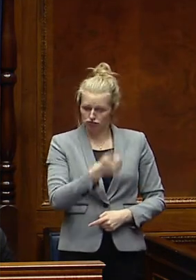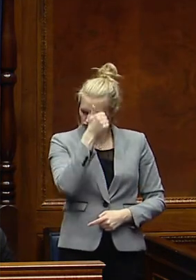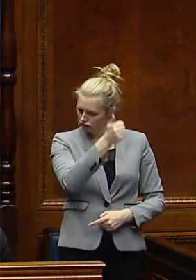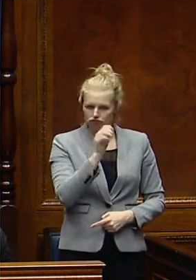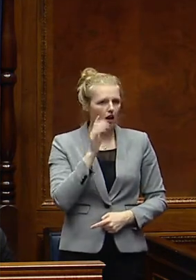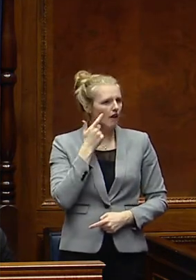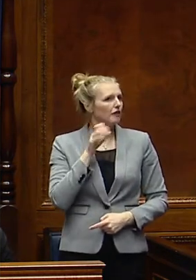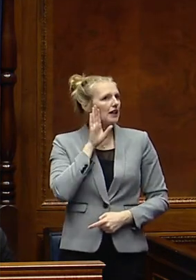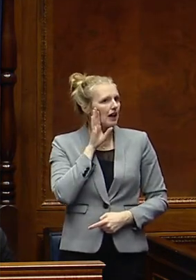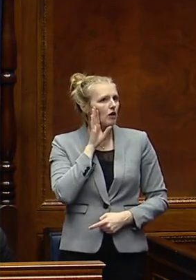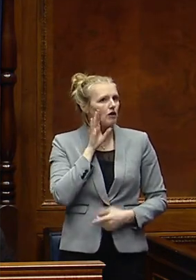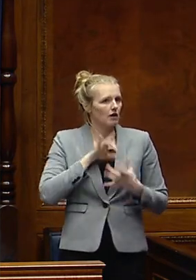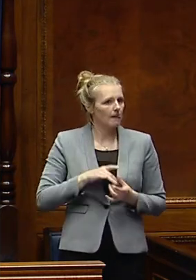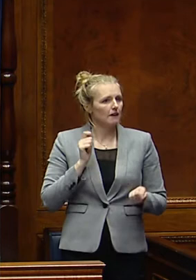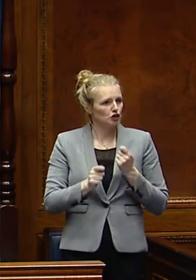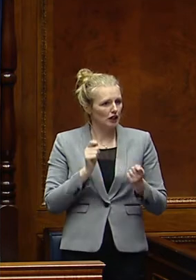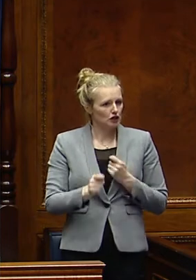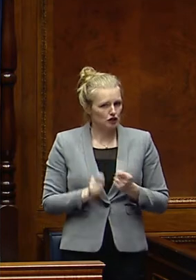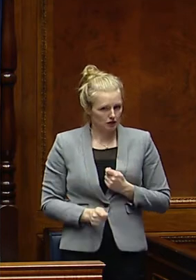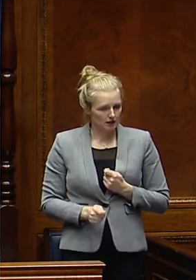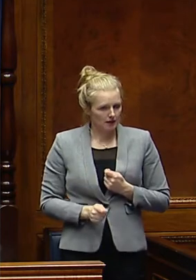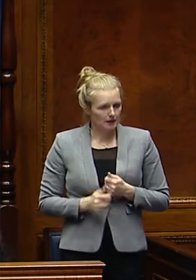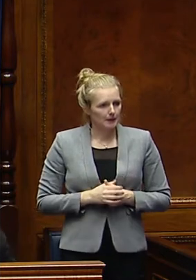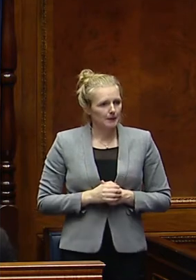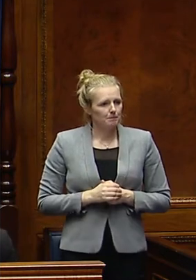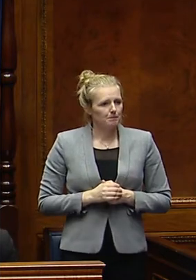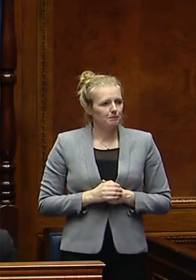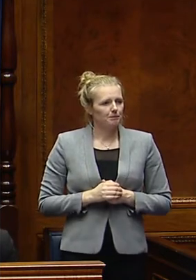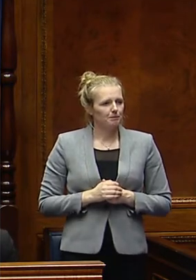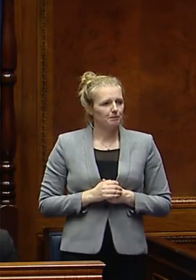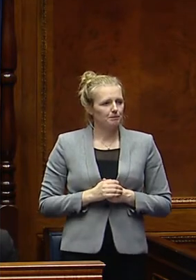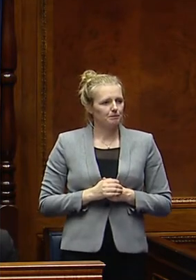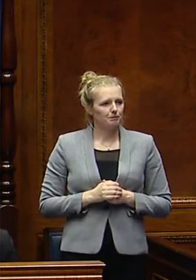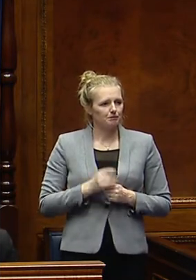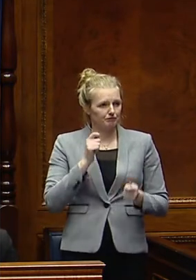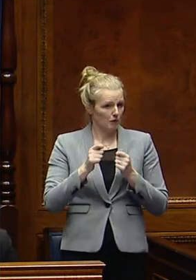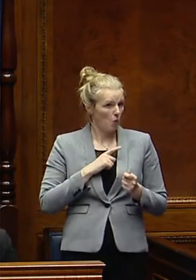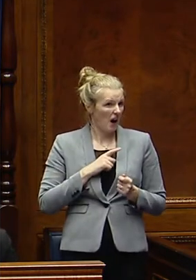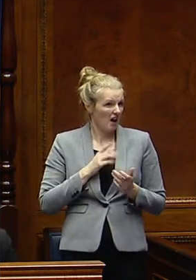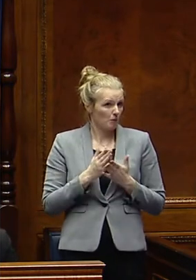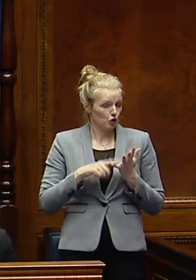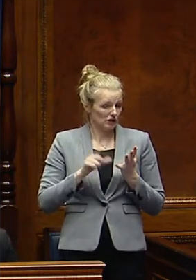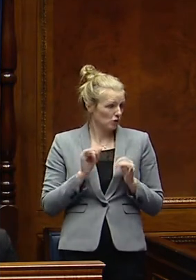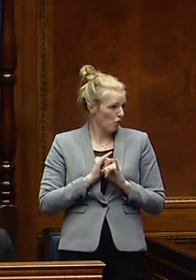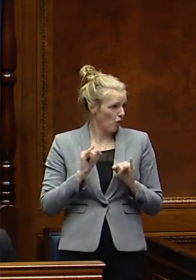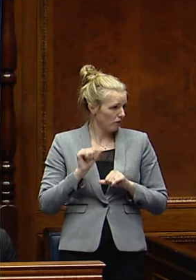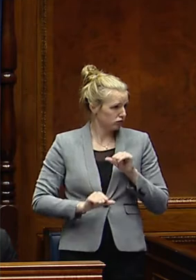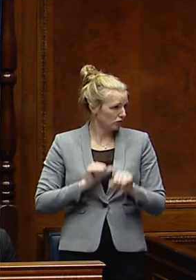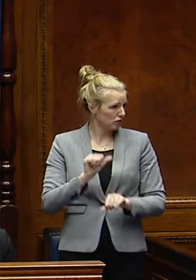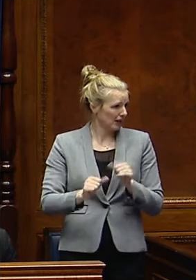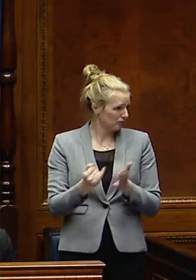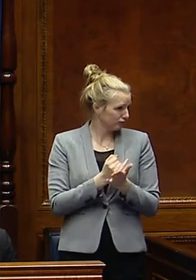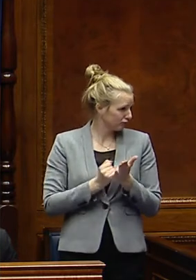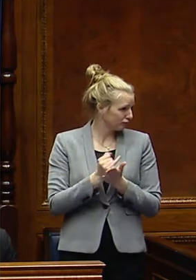any potential changes that she can make to this awful process that we now have.